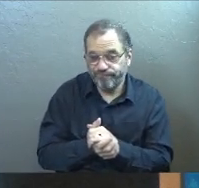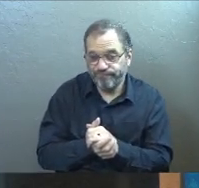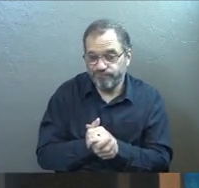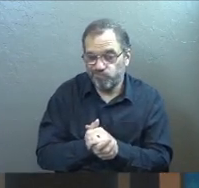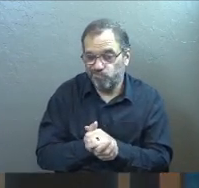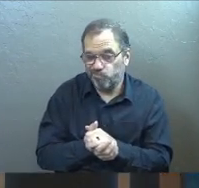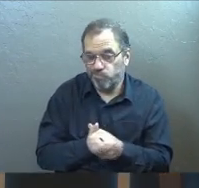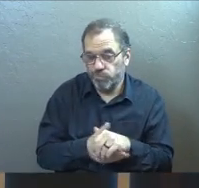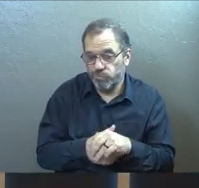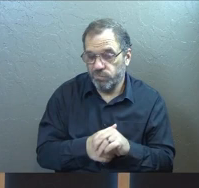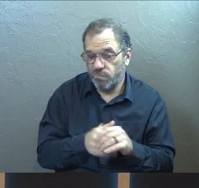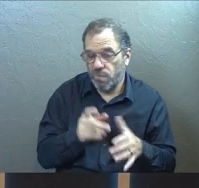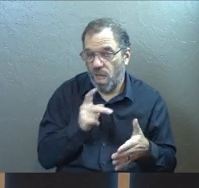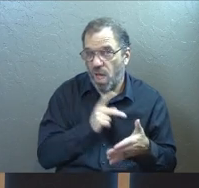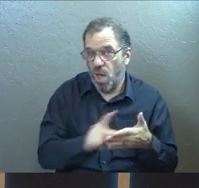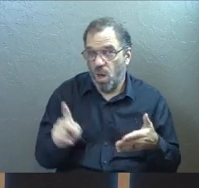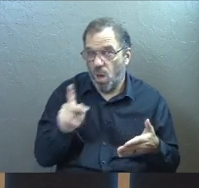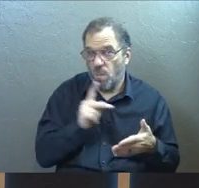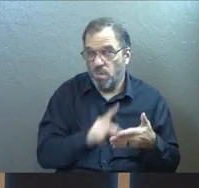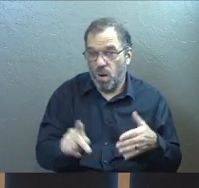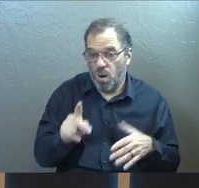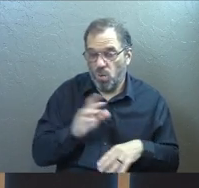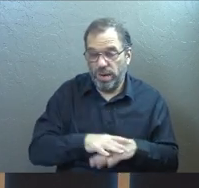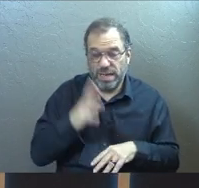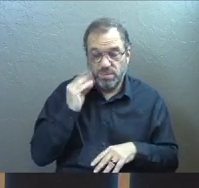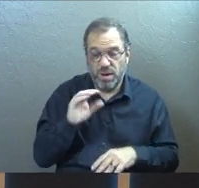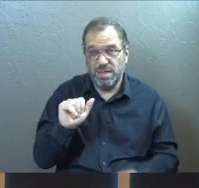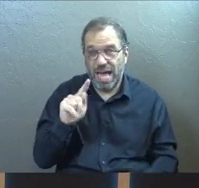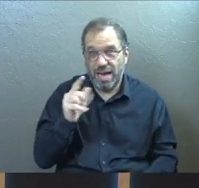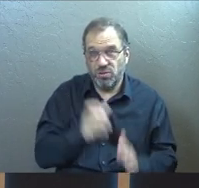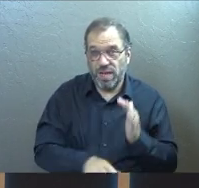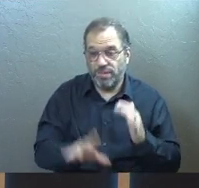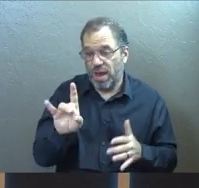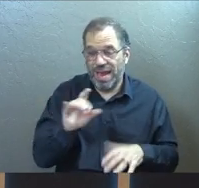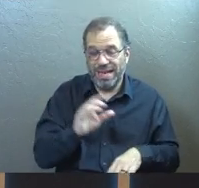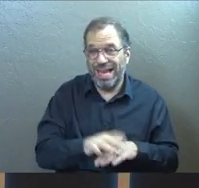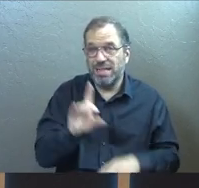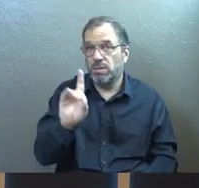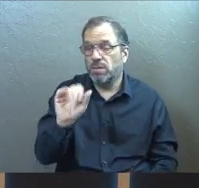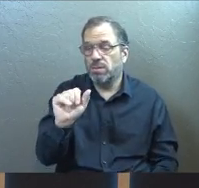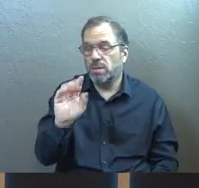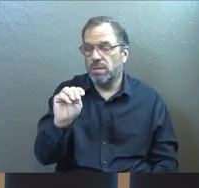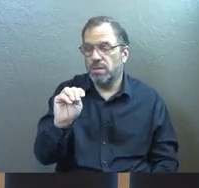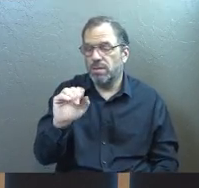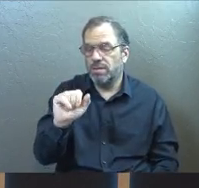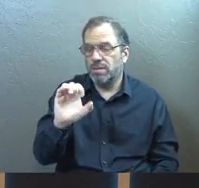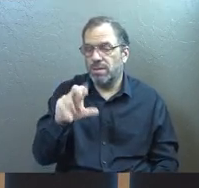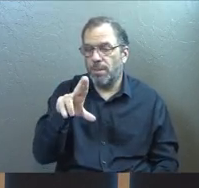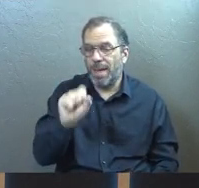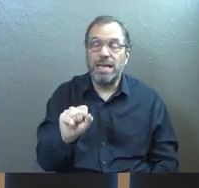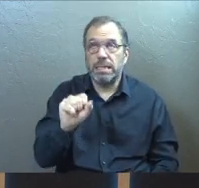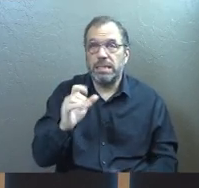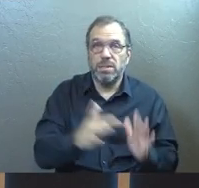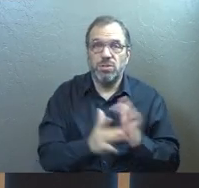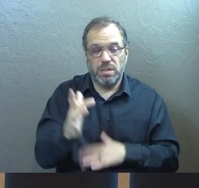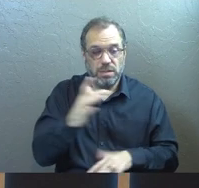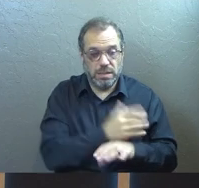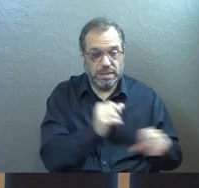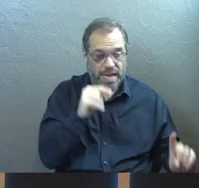Paul, once he had his Damascus Road experience and he got saved and Jesus reached out to him and changed his life.